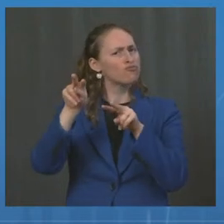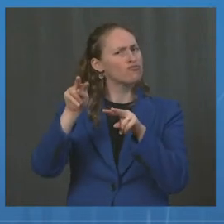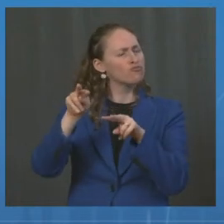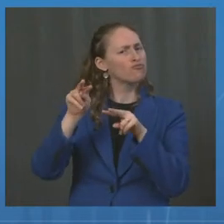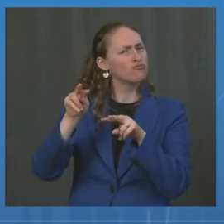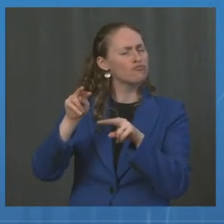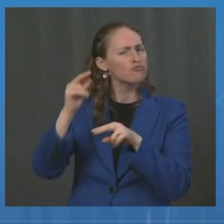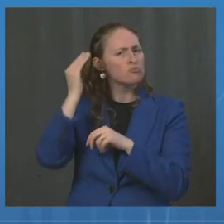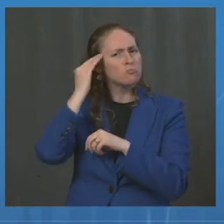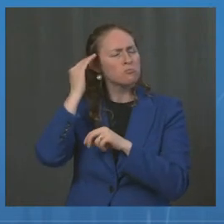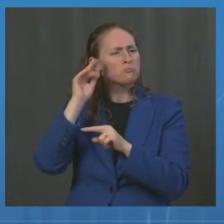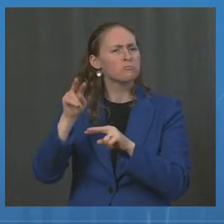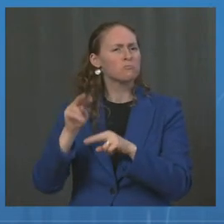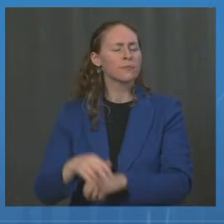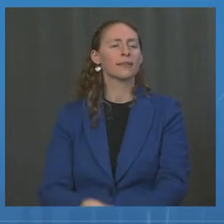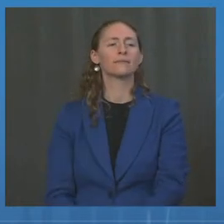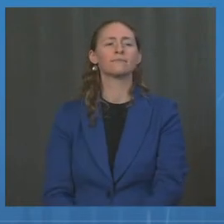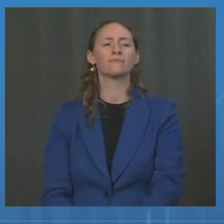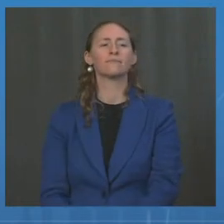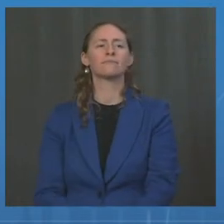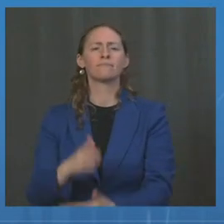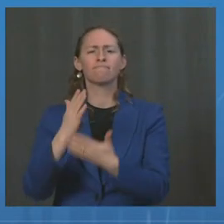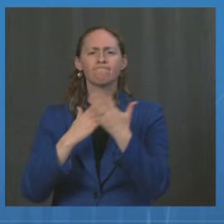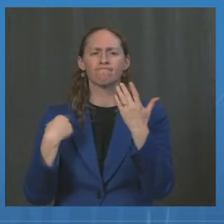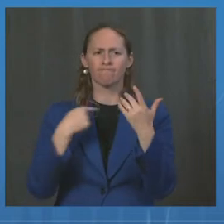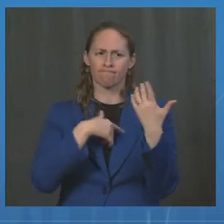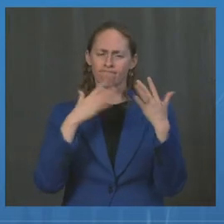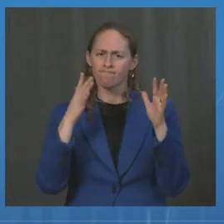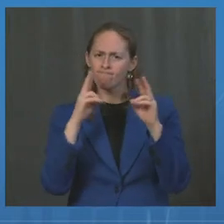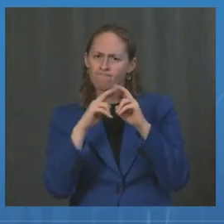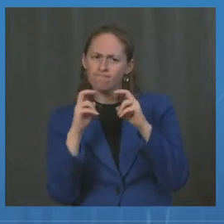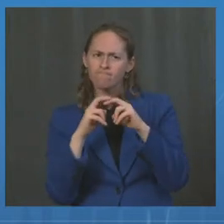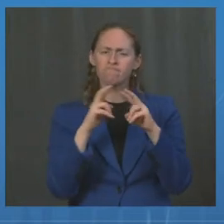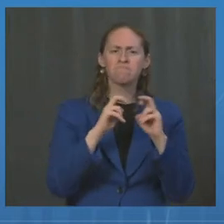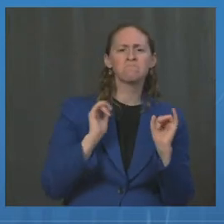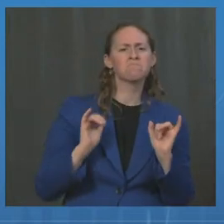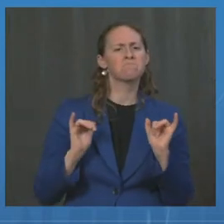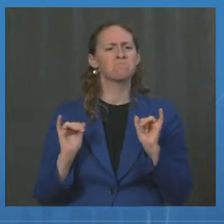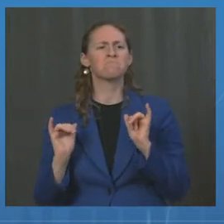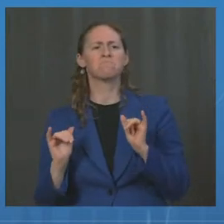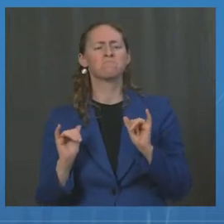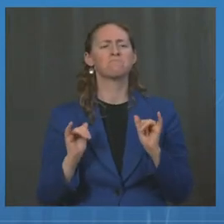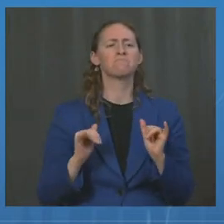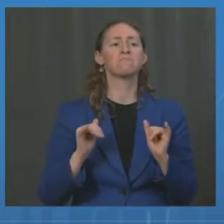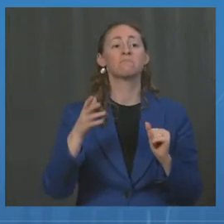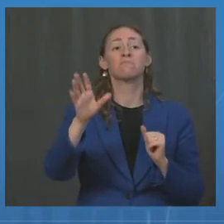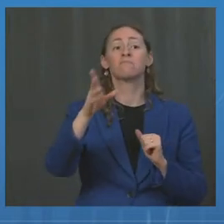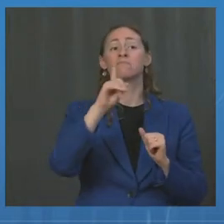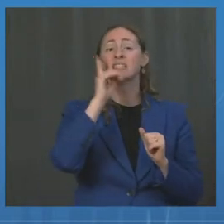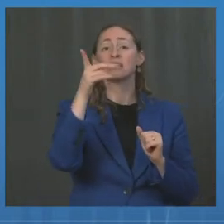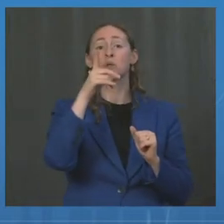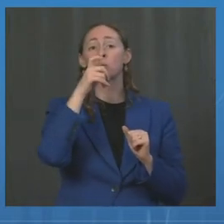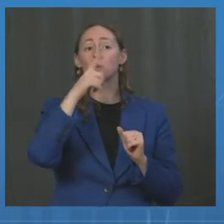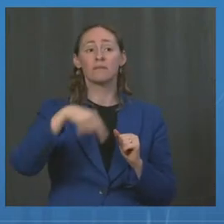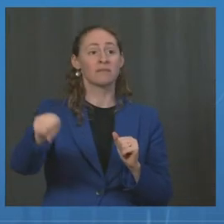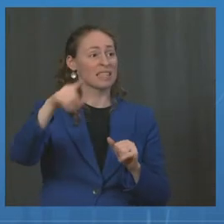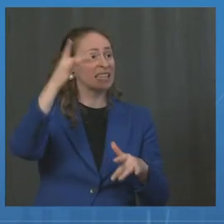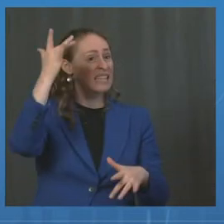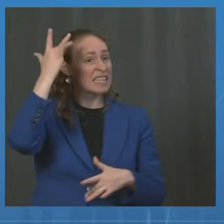here, but again, as Dr. Fauci said, over 99 percent of the sequences we're seeing right now are Delta.